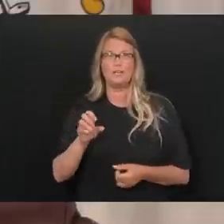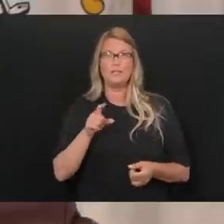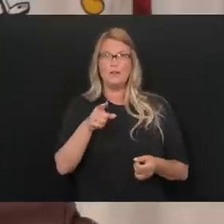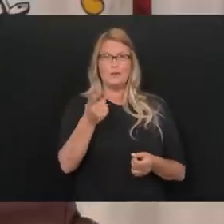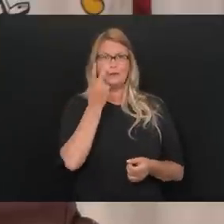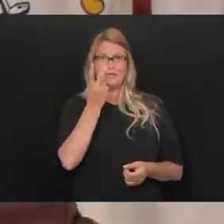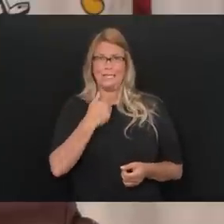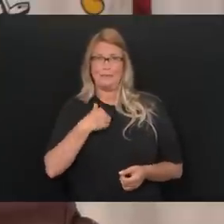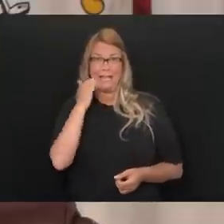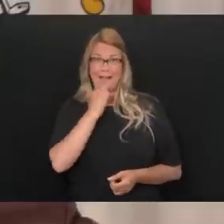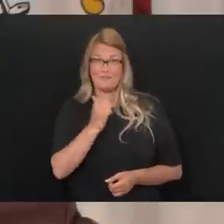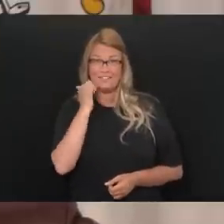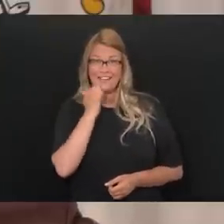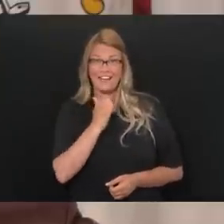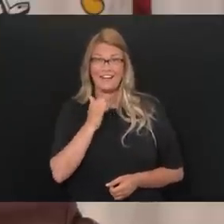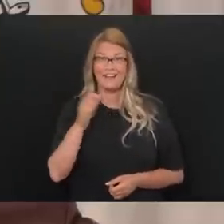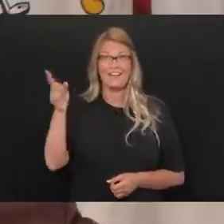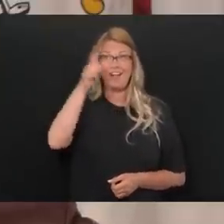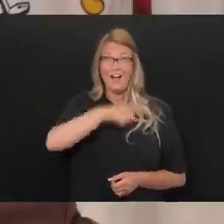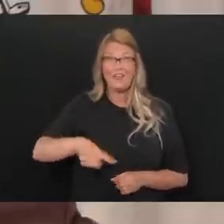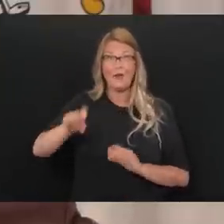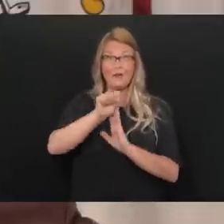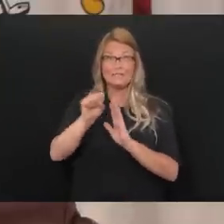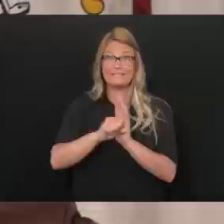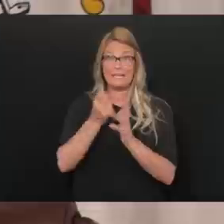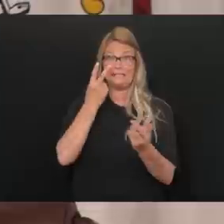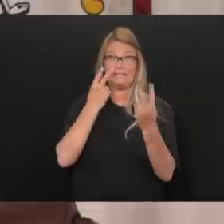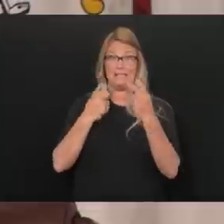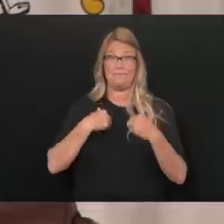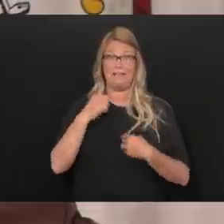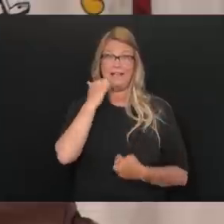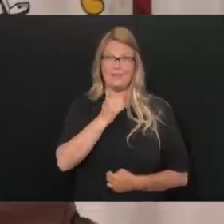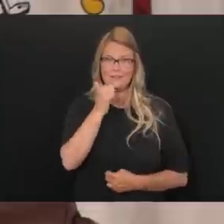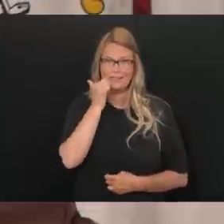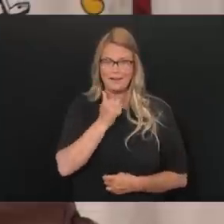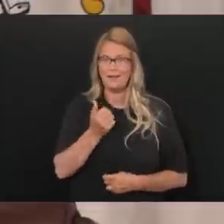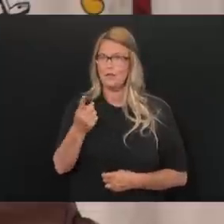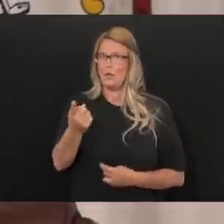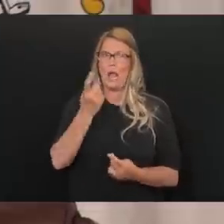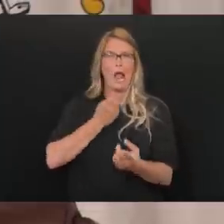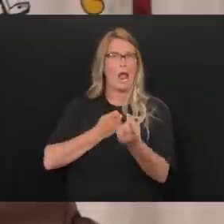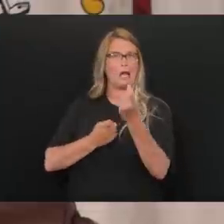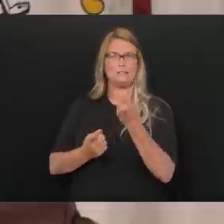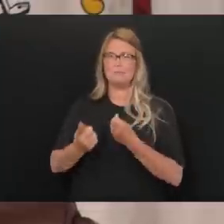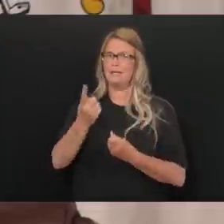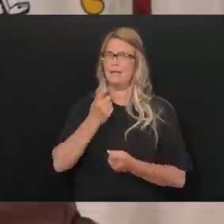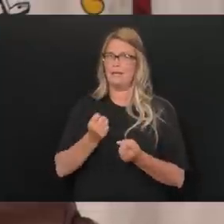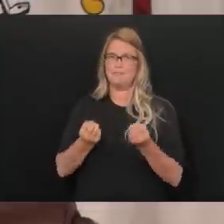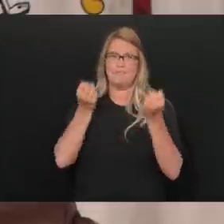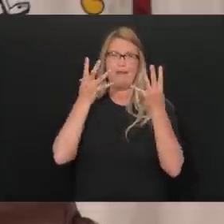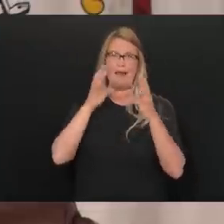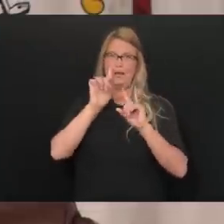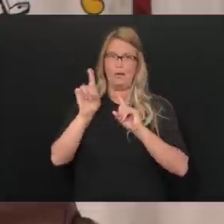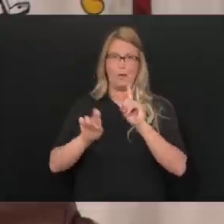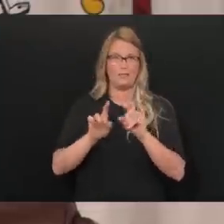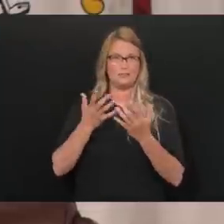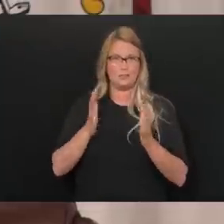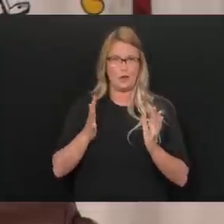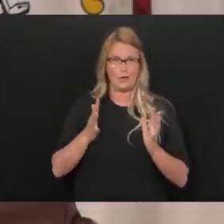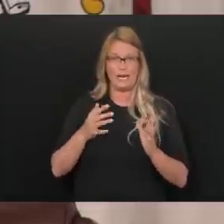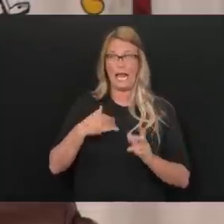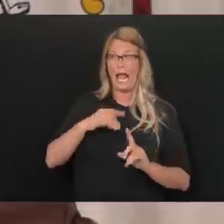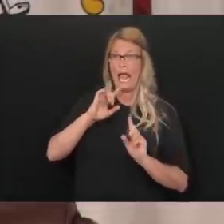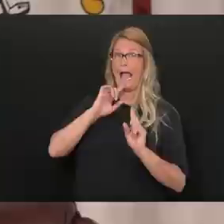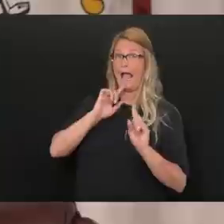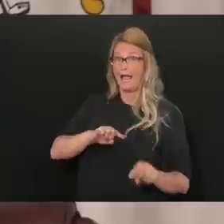The people of West Virginia have been with me every day. You've asked me every single question and known to man. I've tried to answer them and